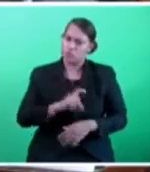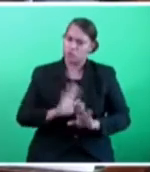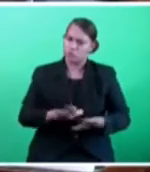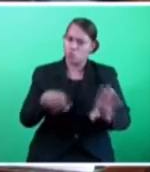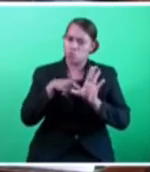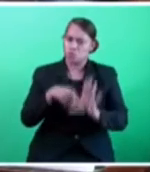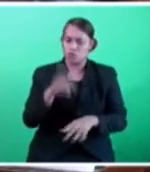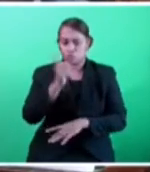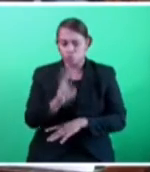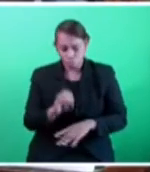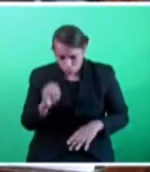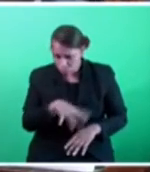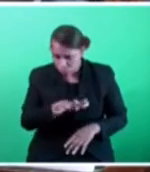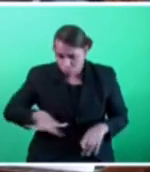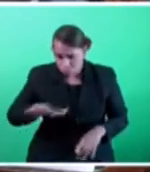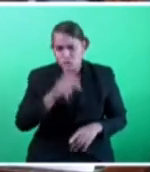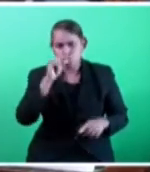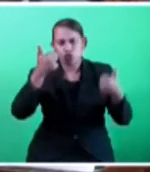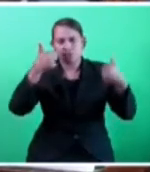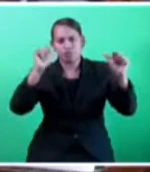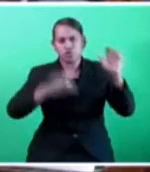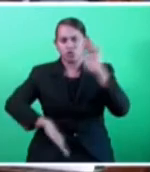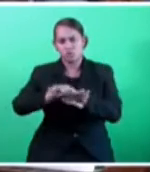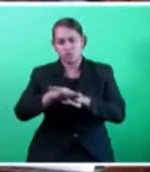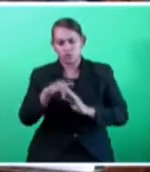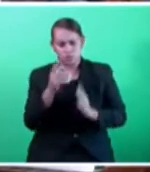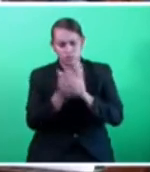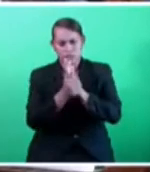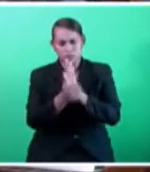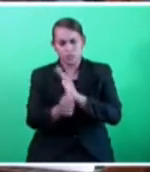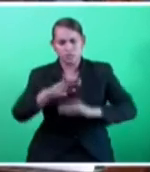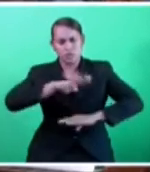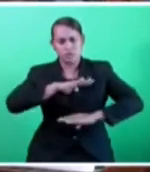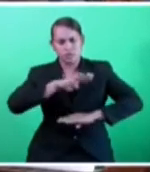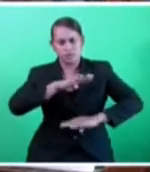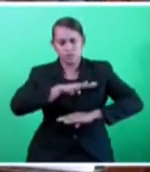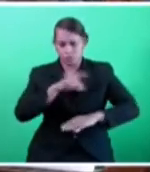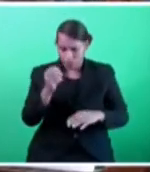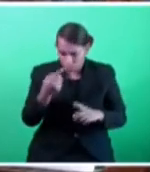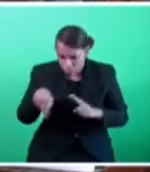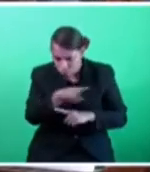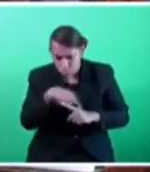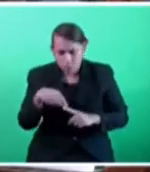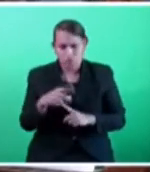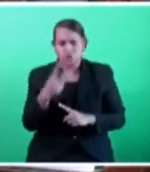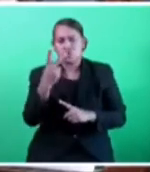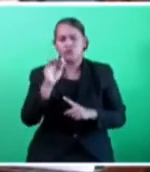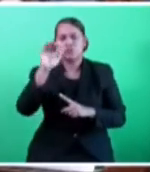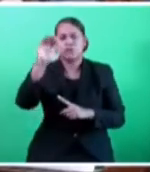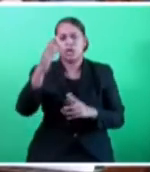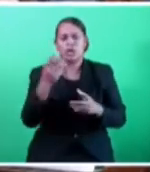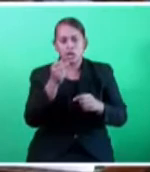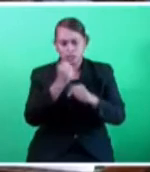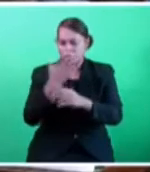that they may achieve their full potential and carry the torch of sustainable development to future generations, unquote. Mr. Speaker